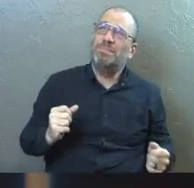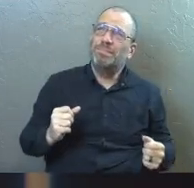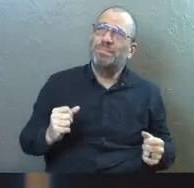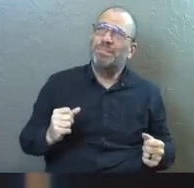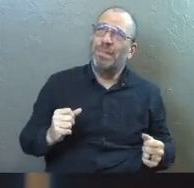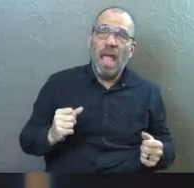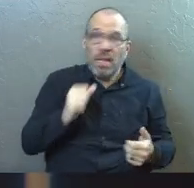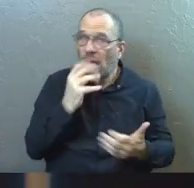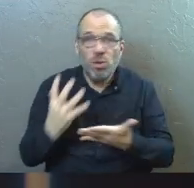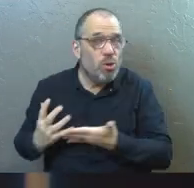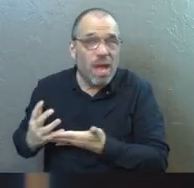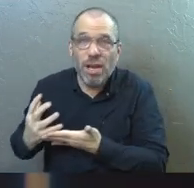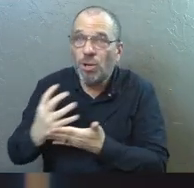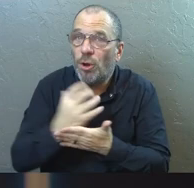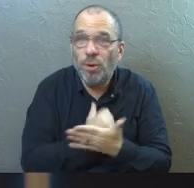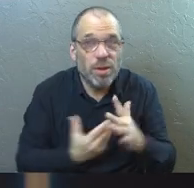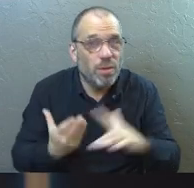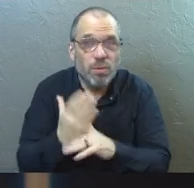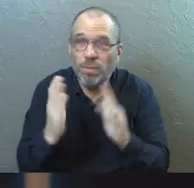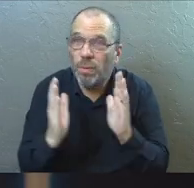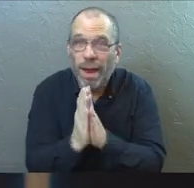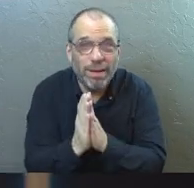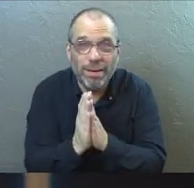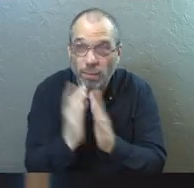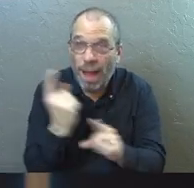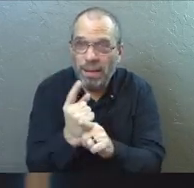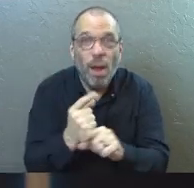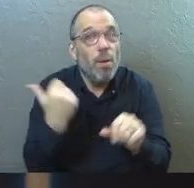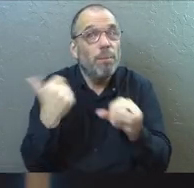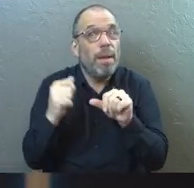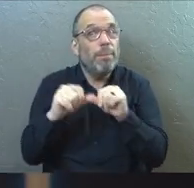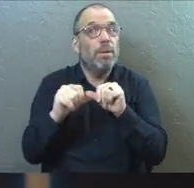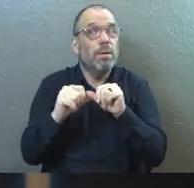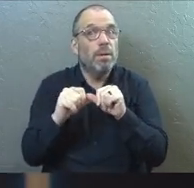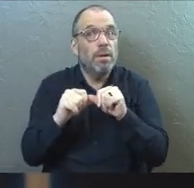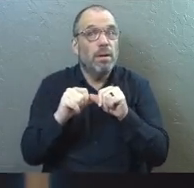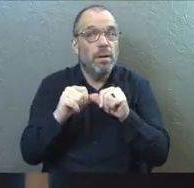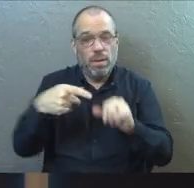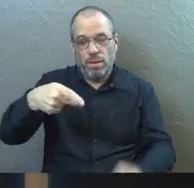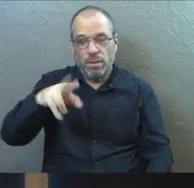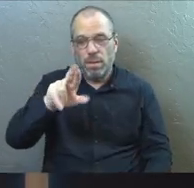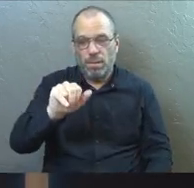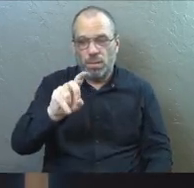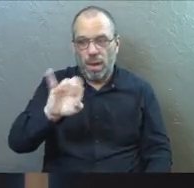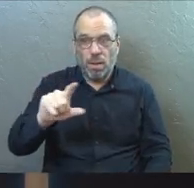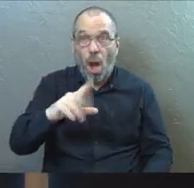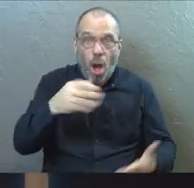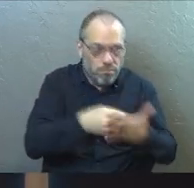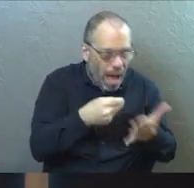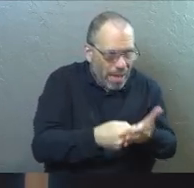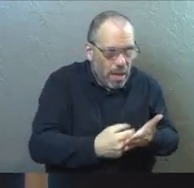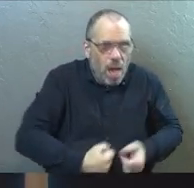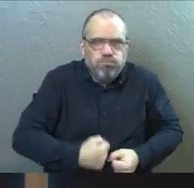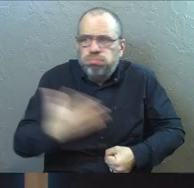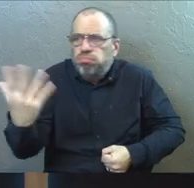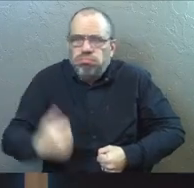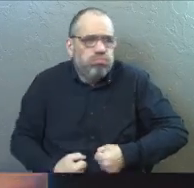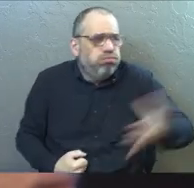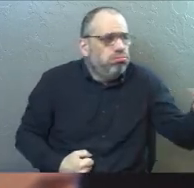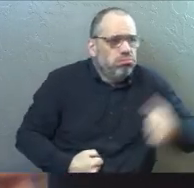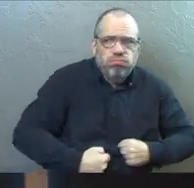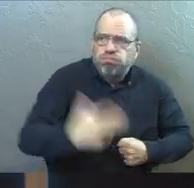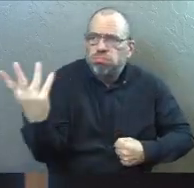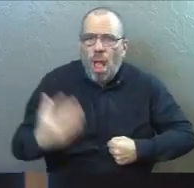And you're not going to earn it, guys, through your prayer, right? Remember the prodigal? He had wasted all the money and he had broken